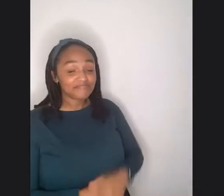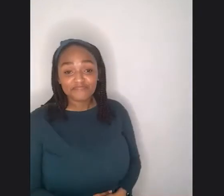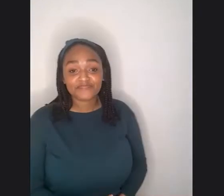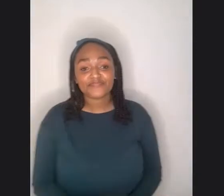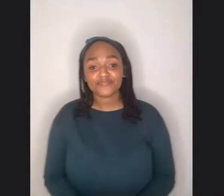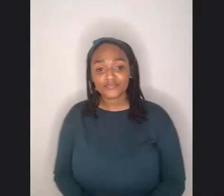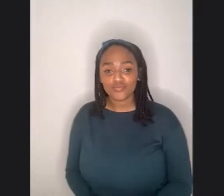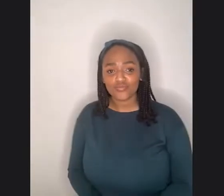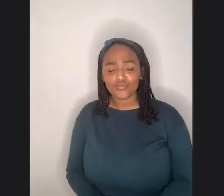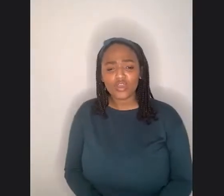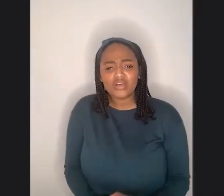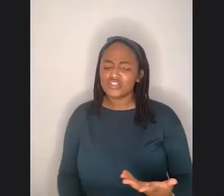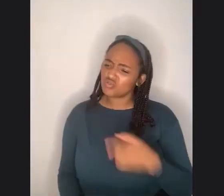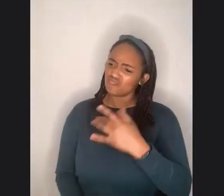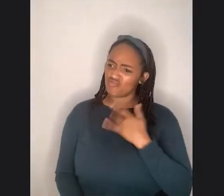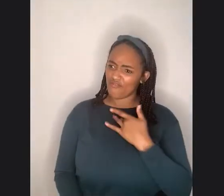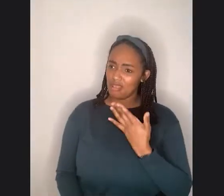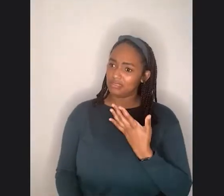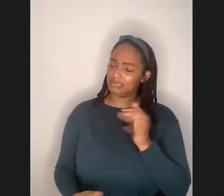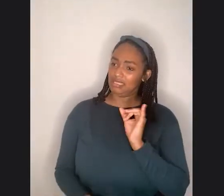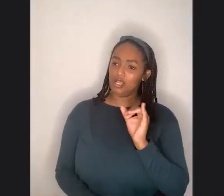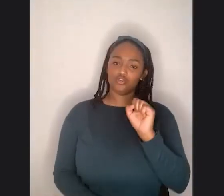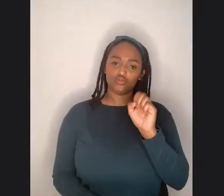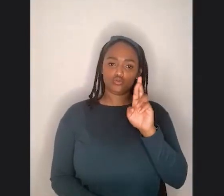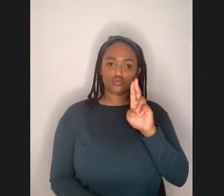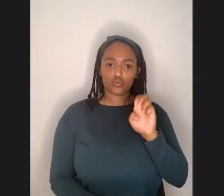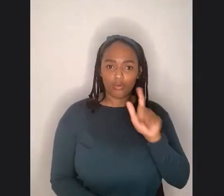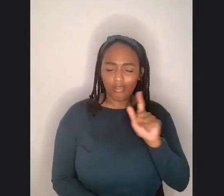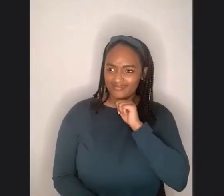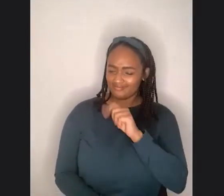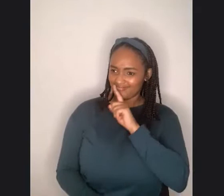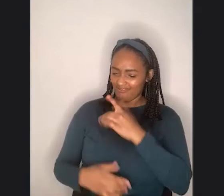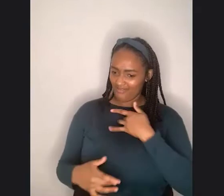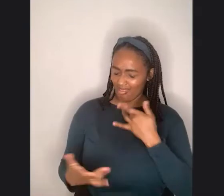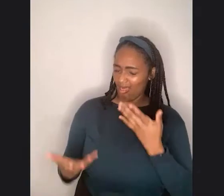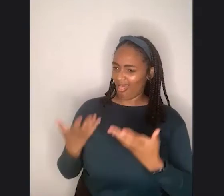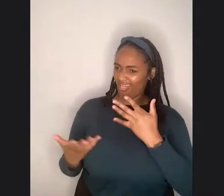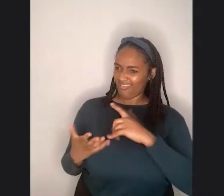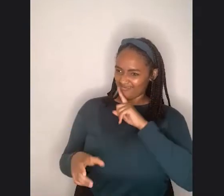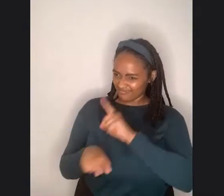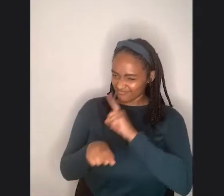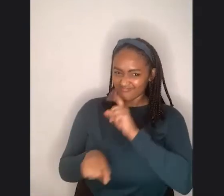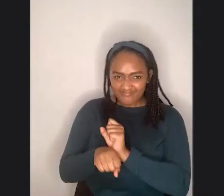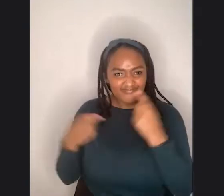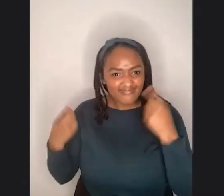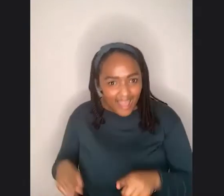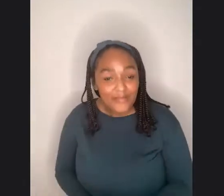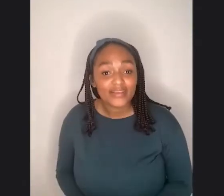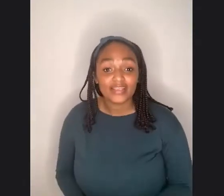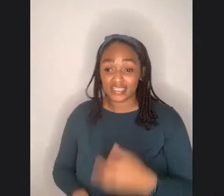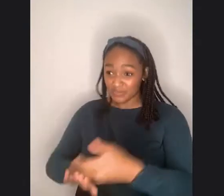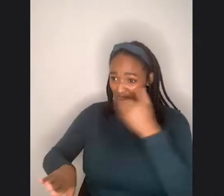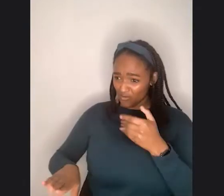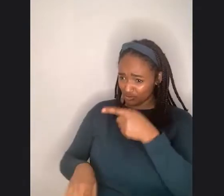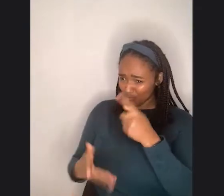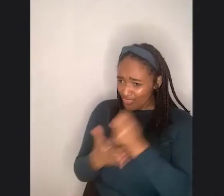it a little bit surreal? Like when you, because again, you, before you started doing this, you were a therapist, right? Like, what